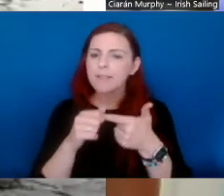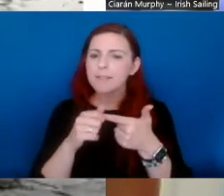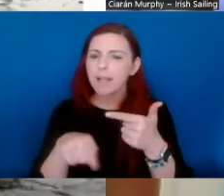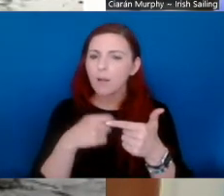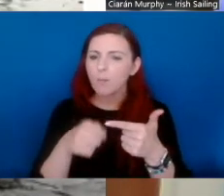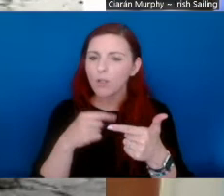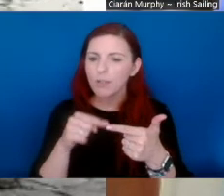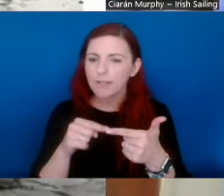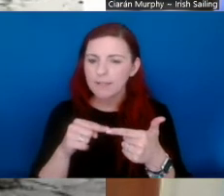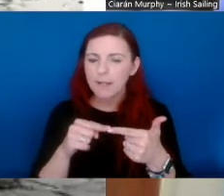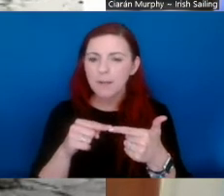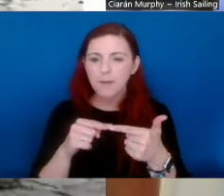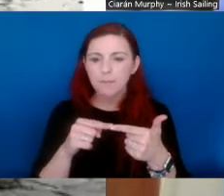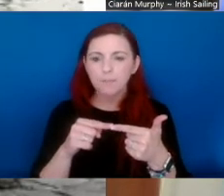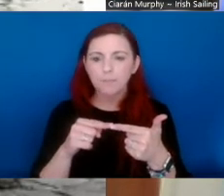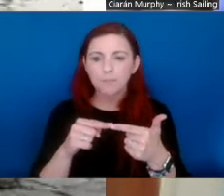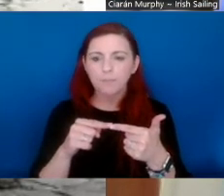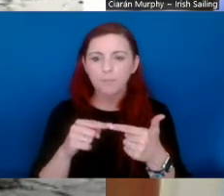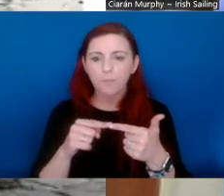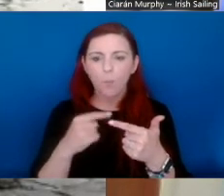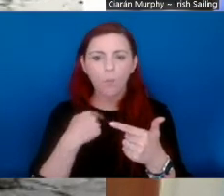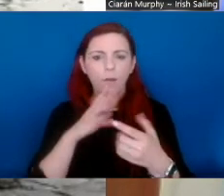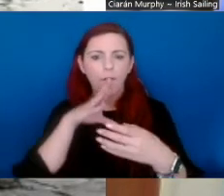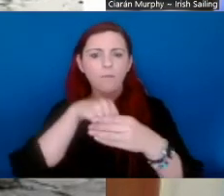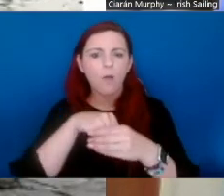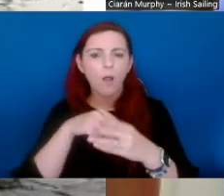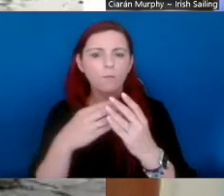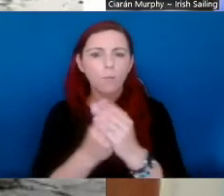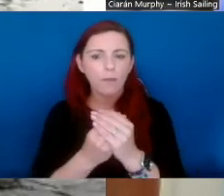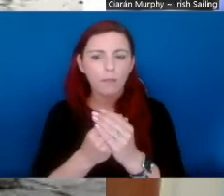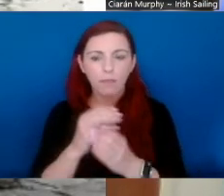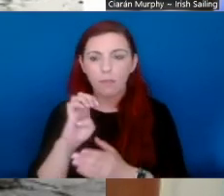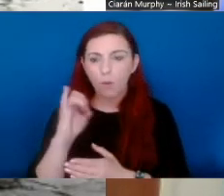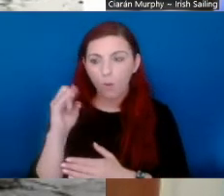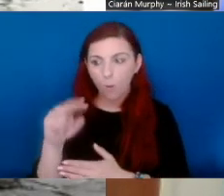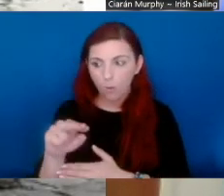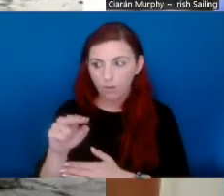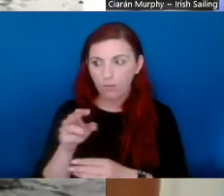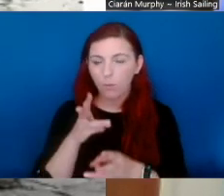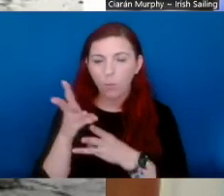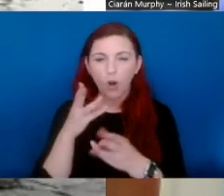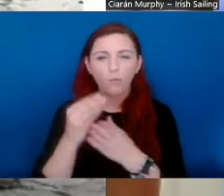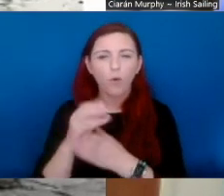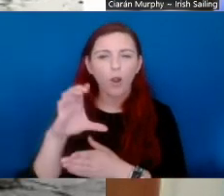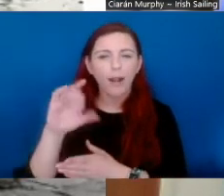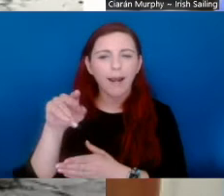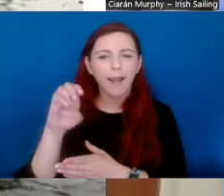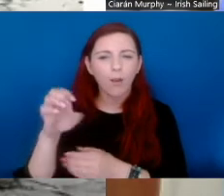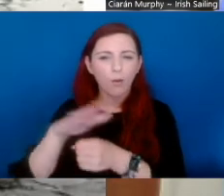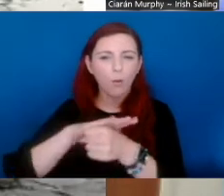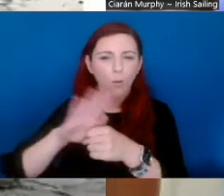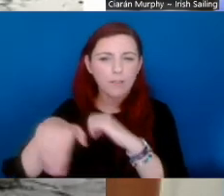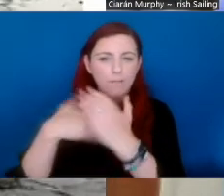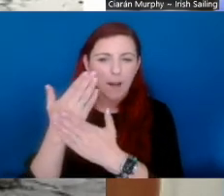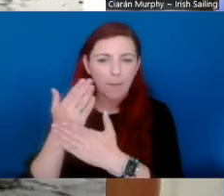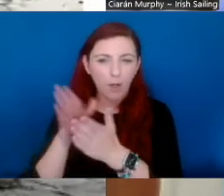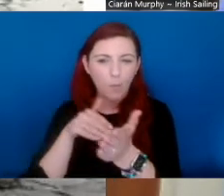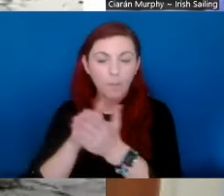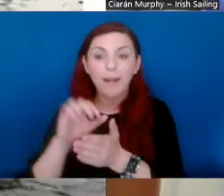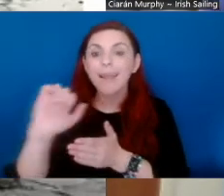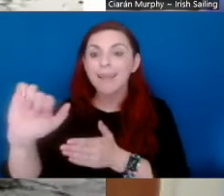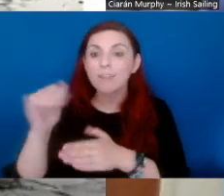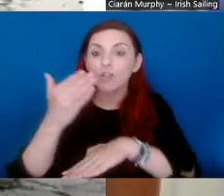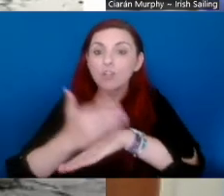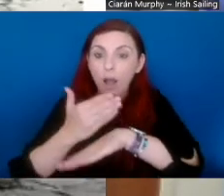the second project, um, is where we're involved with, um, own, um, who works for a Clare local development company, but his job title is